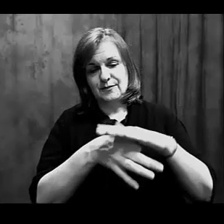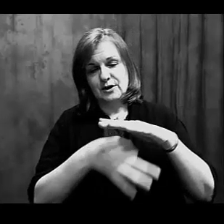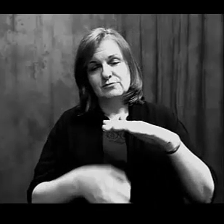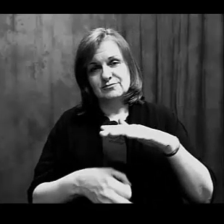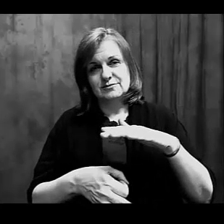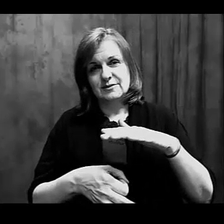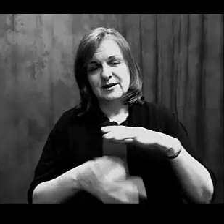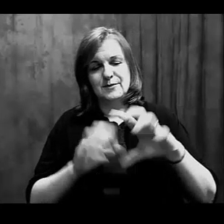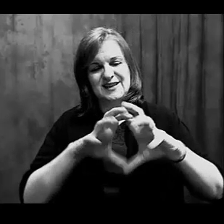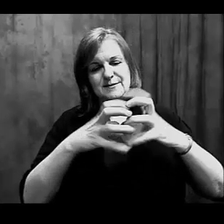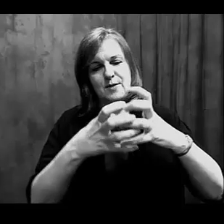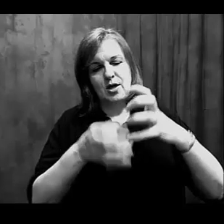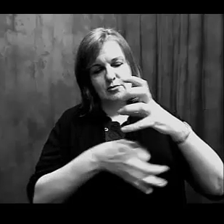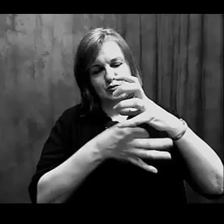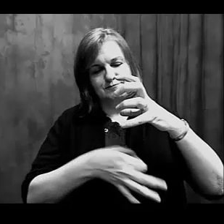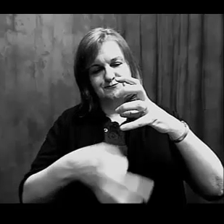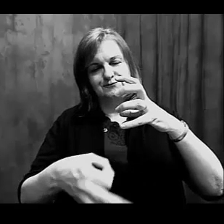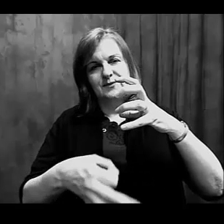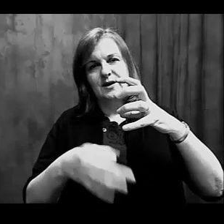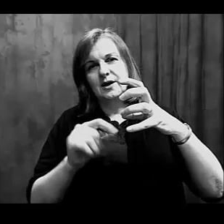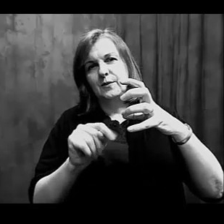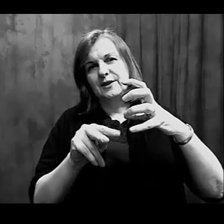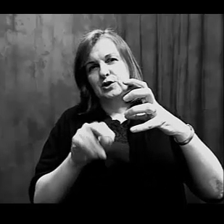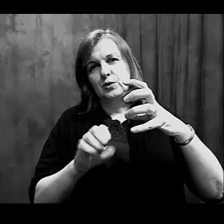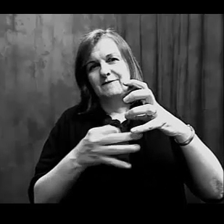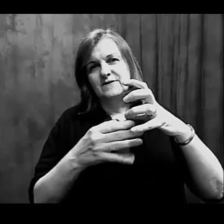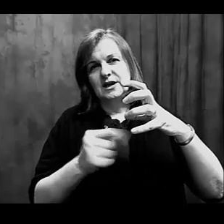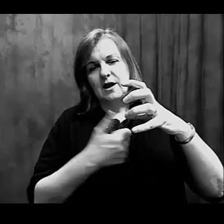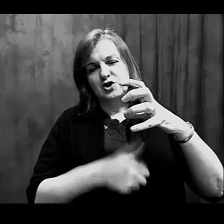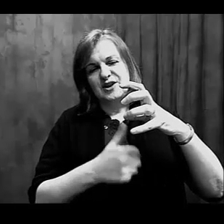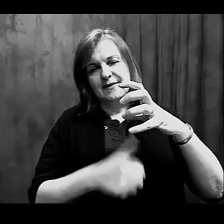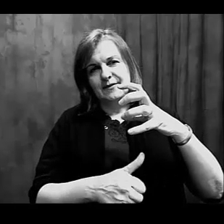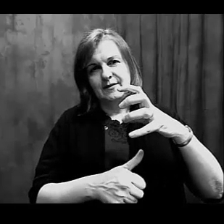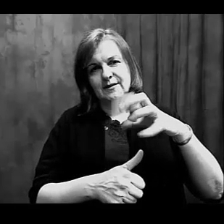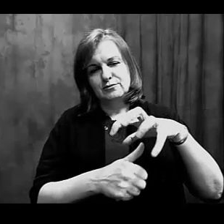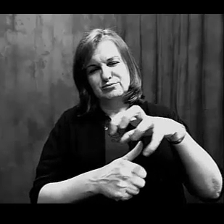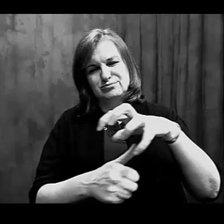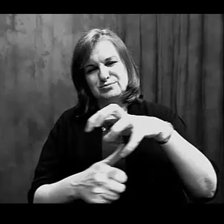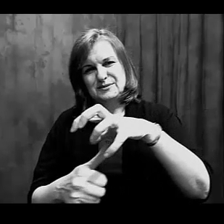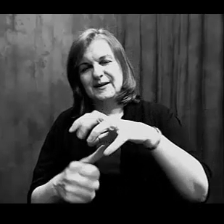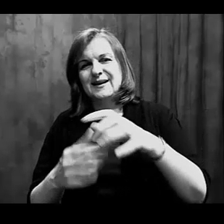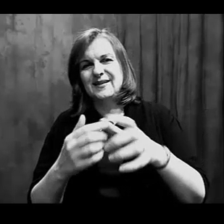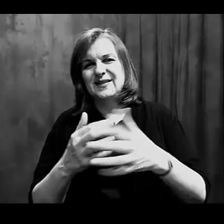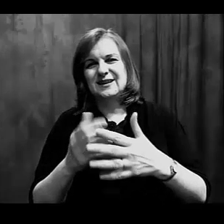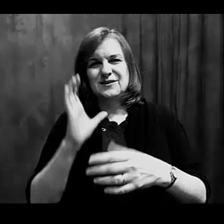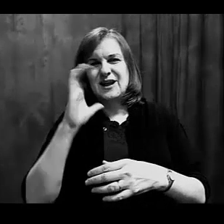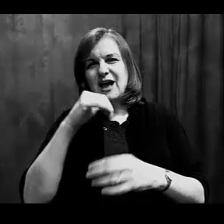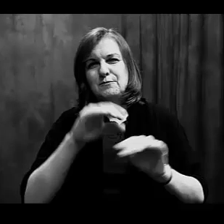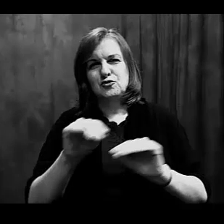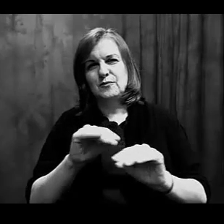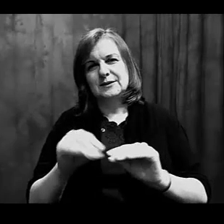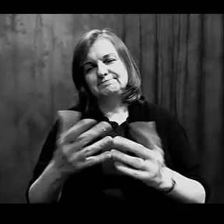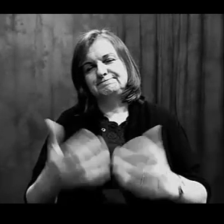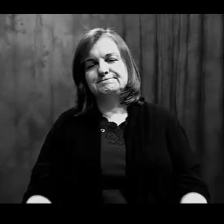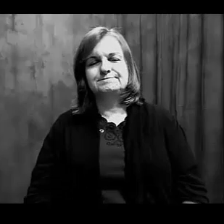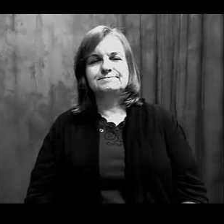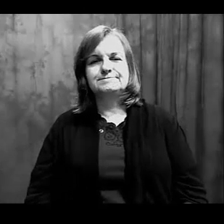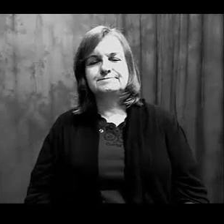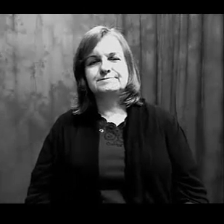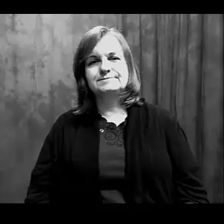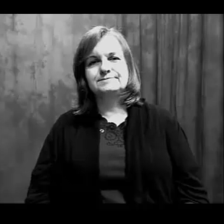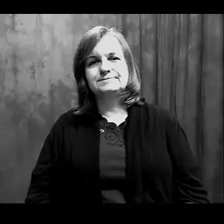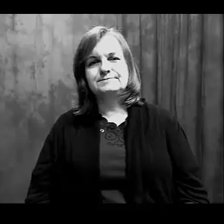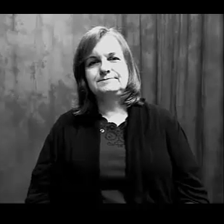So they can move around, but it's a ball with tube feet, right? So this is kind of an odd movement and they move very